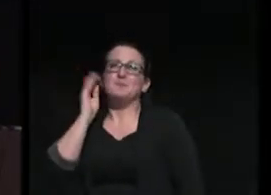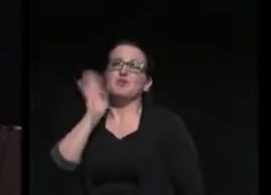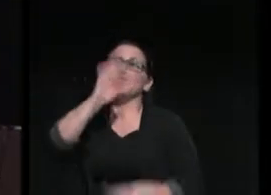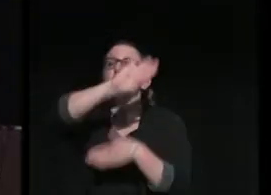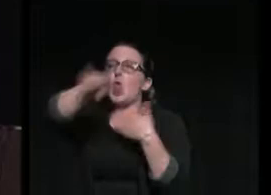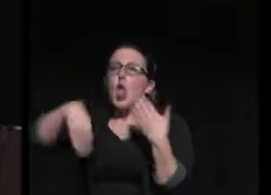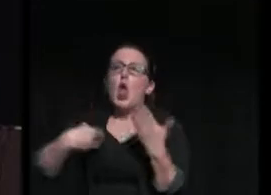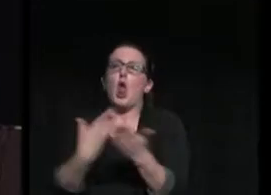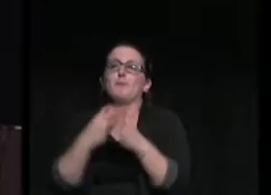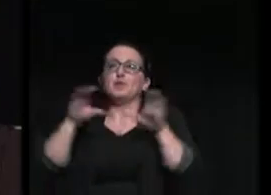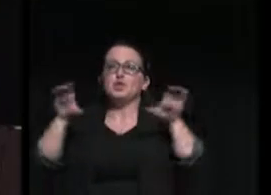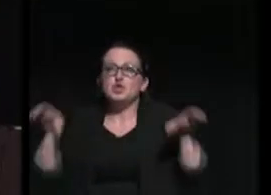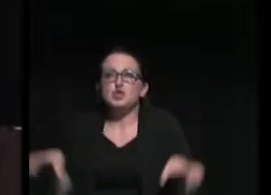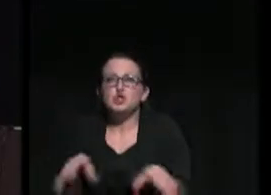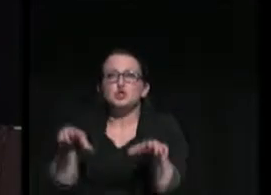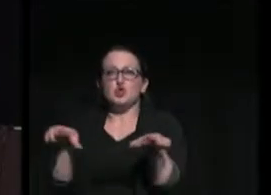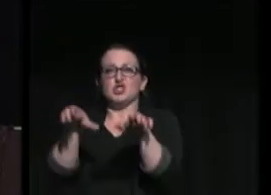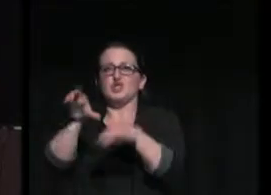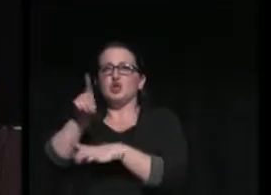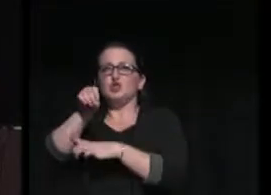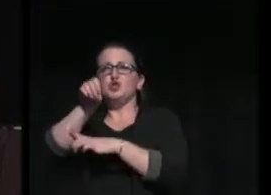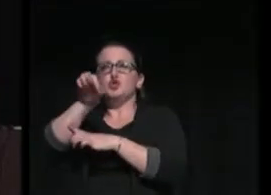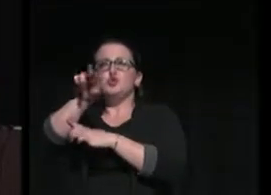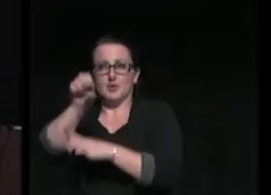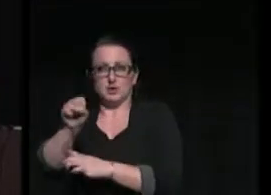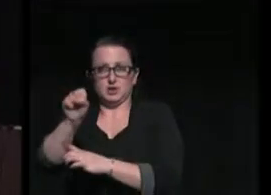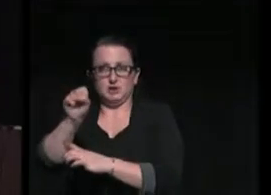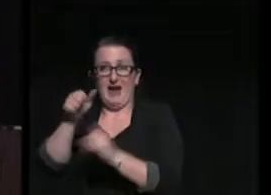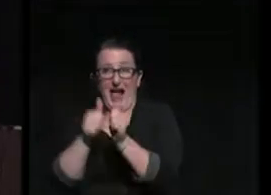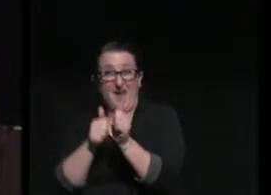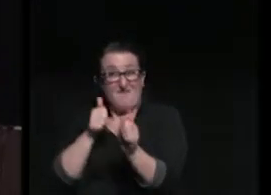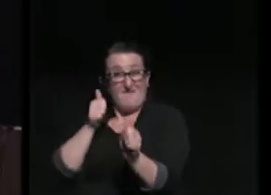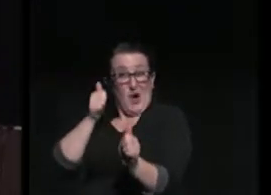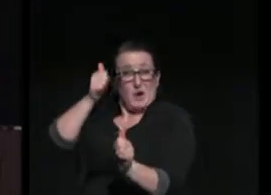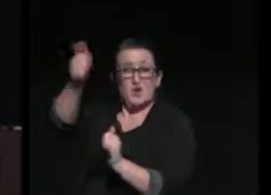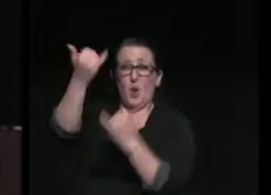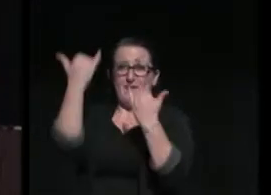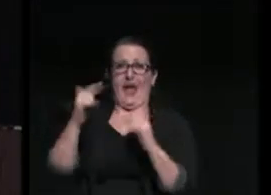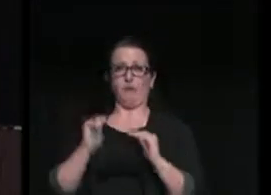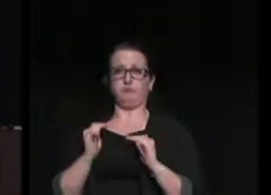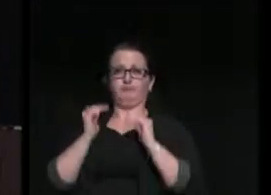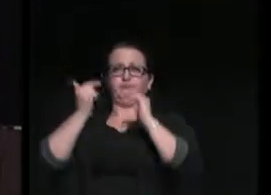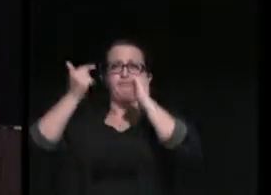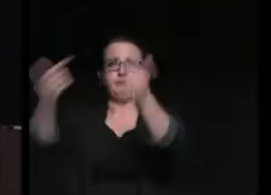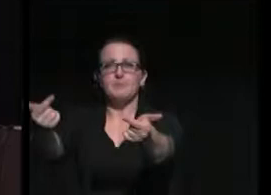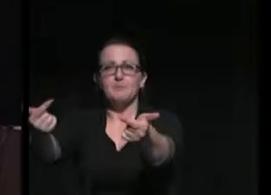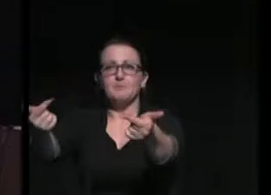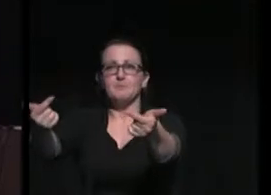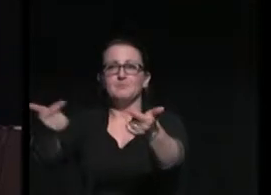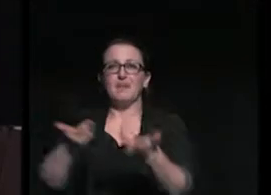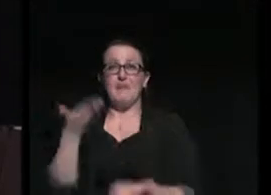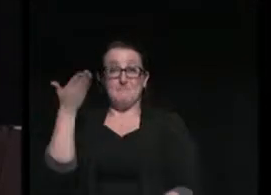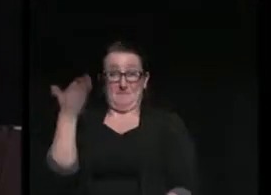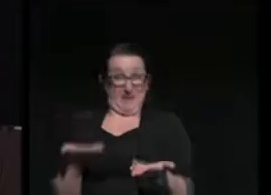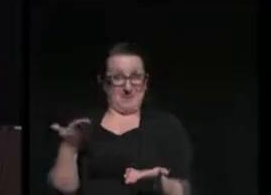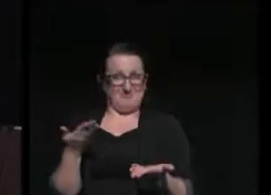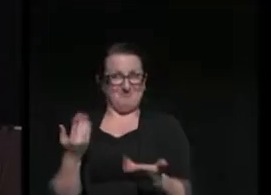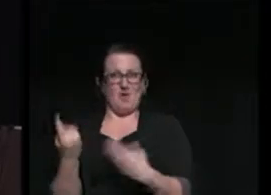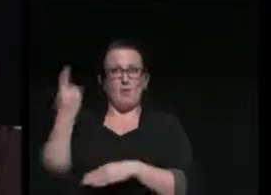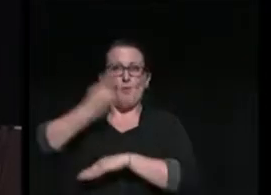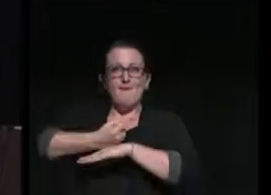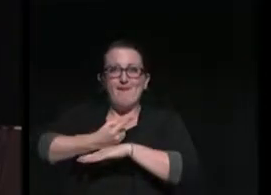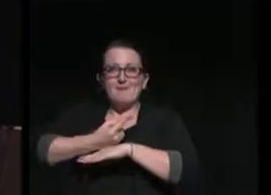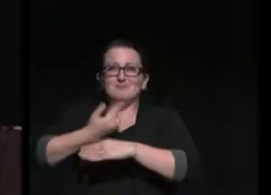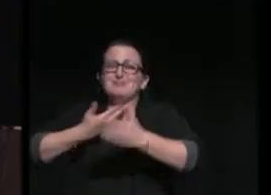doers of deeds. How far you take it is now entirely up to you. And maybe one day, regardless